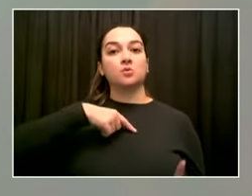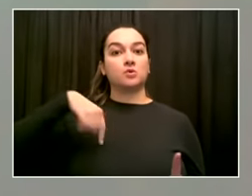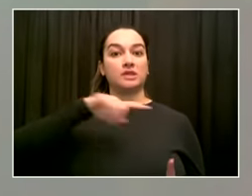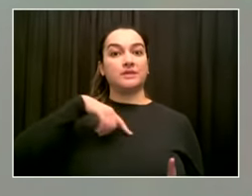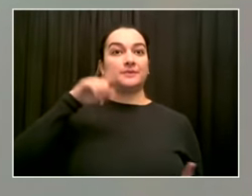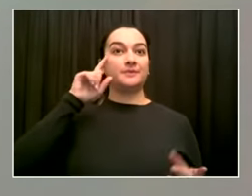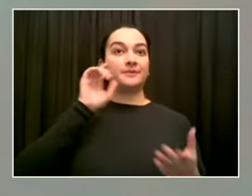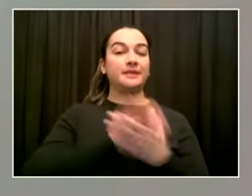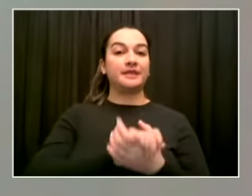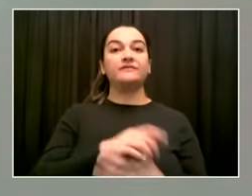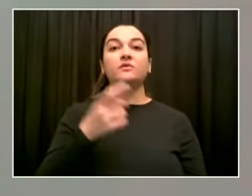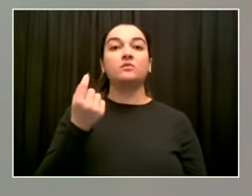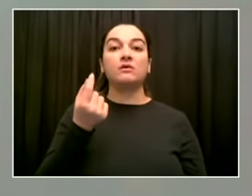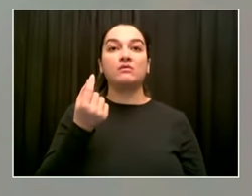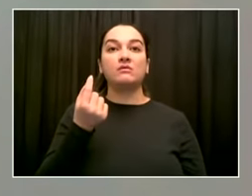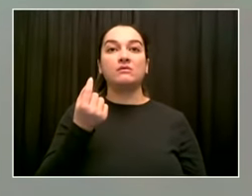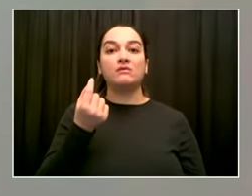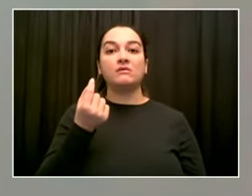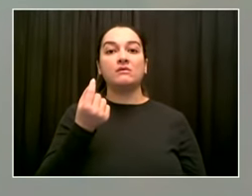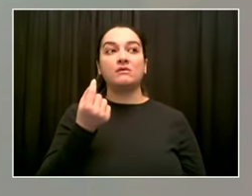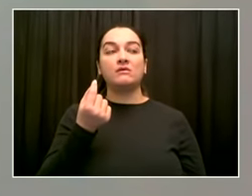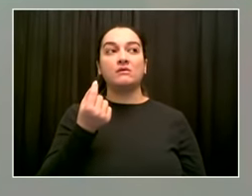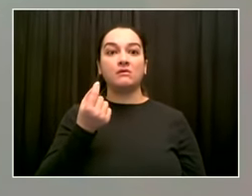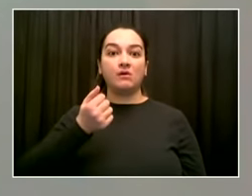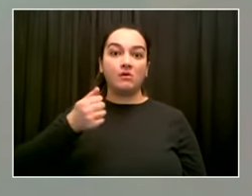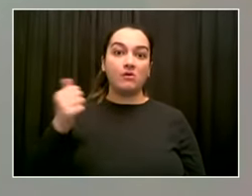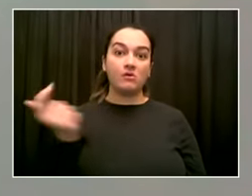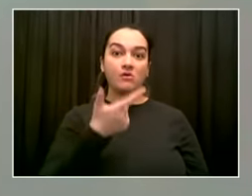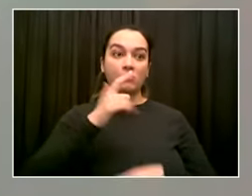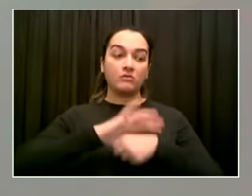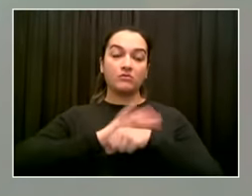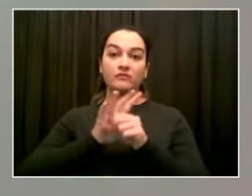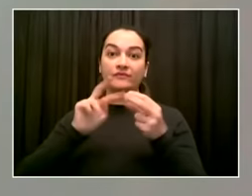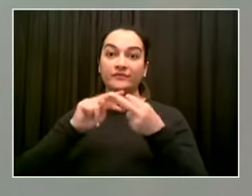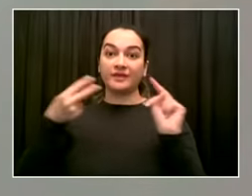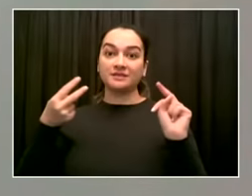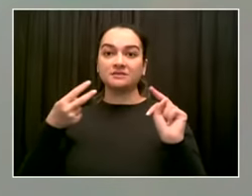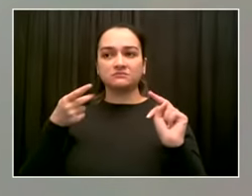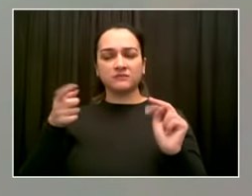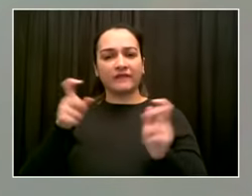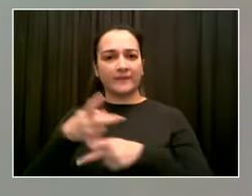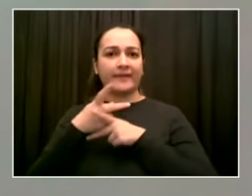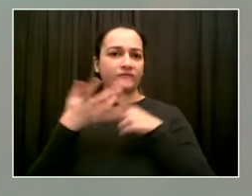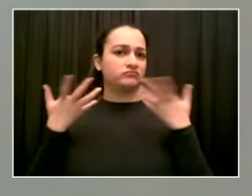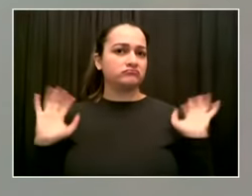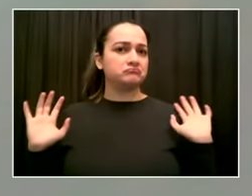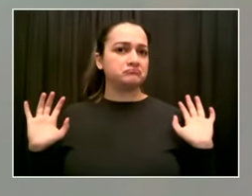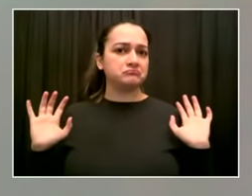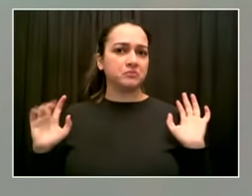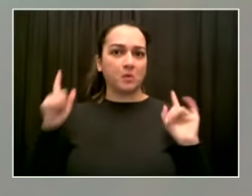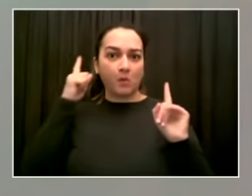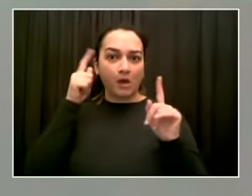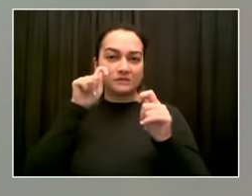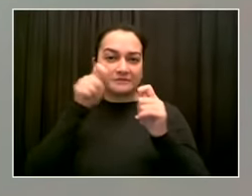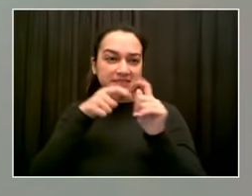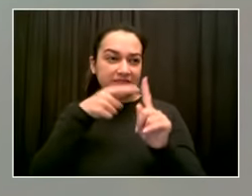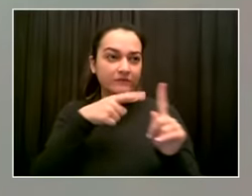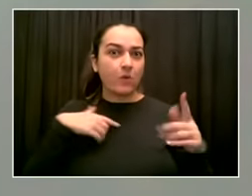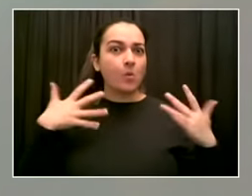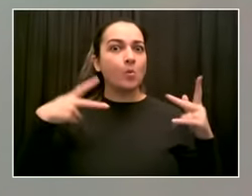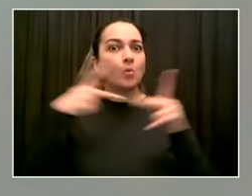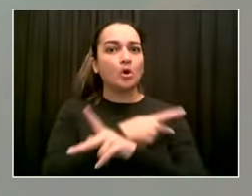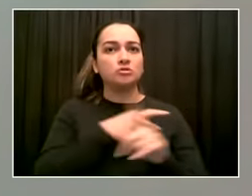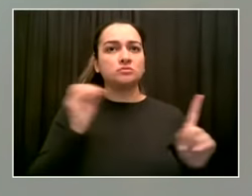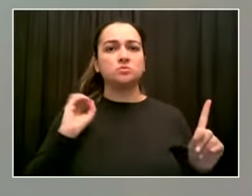we continue to need to be persistent about all of the things that we know prevent infection. Wearing a well-fitting mask, possibly wearing two